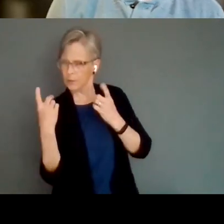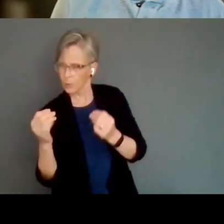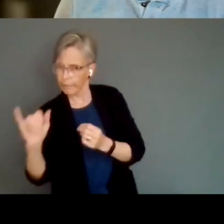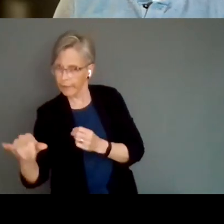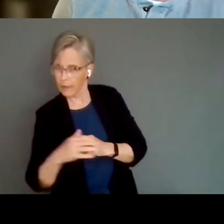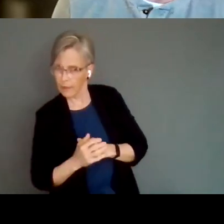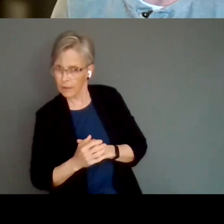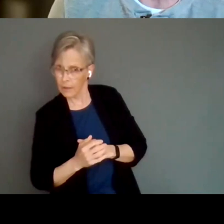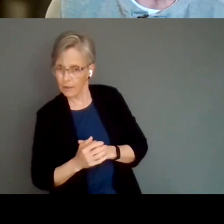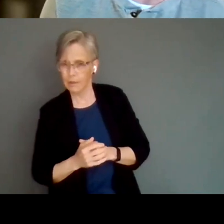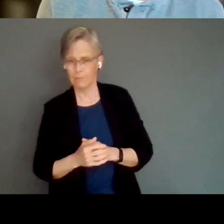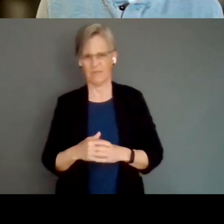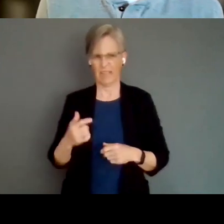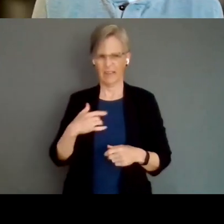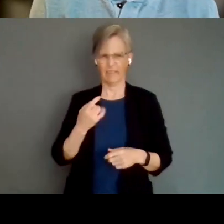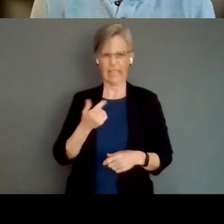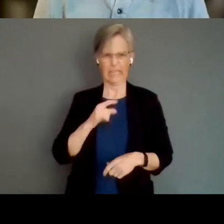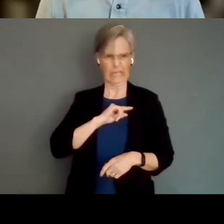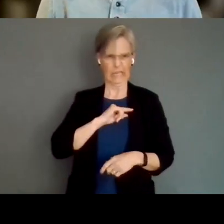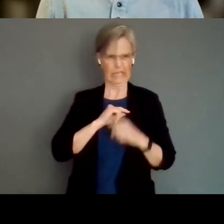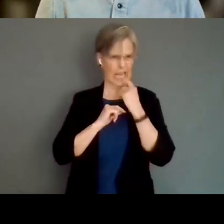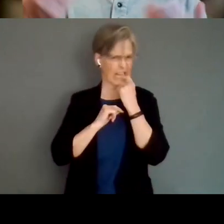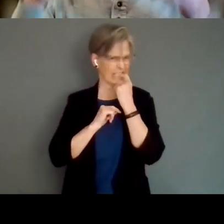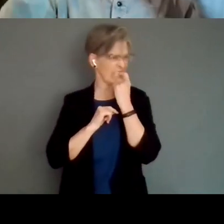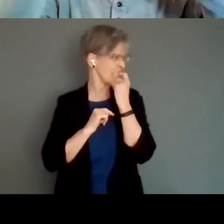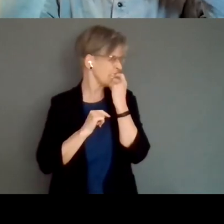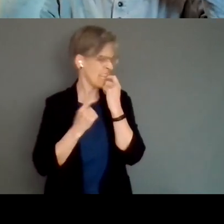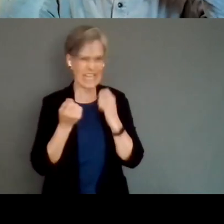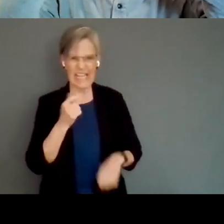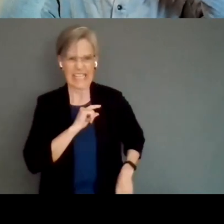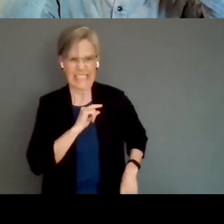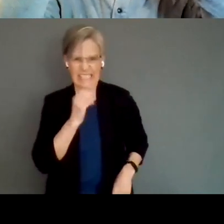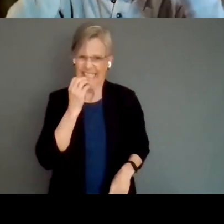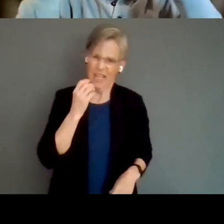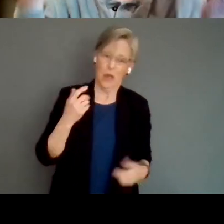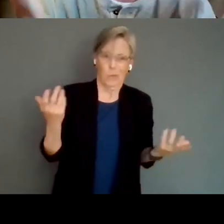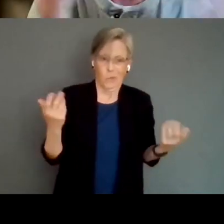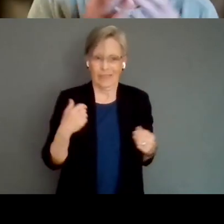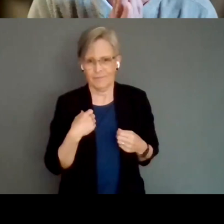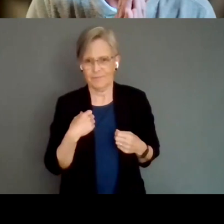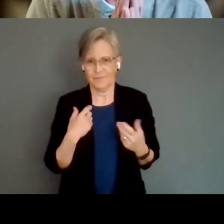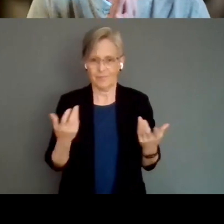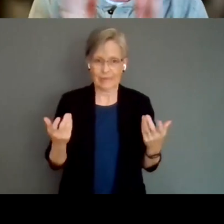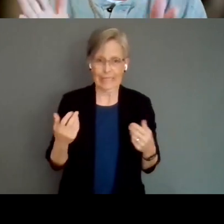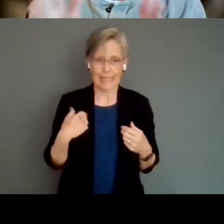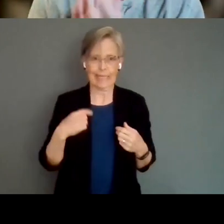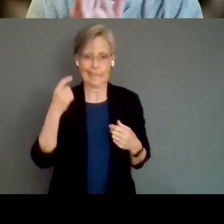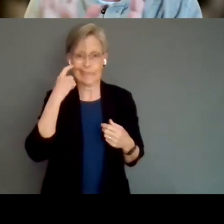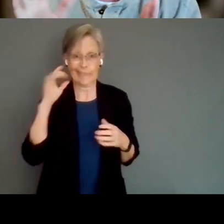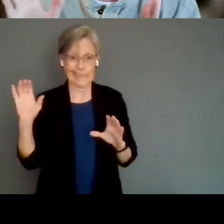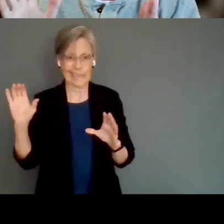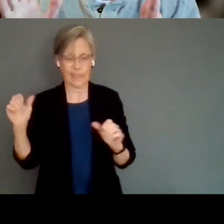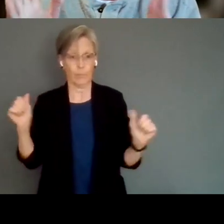Well, you make me feel very guilty, actually. And so it's because we we I've just done a performance